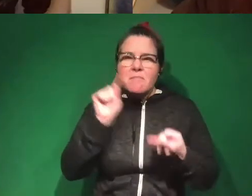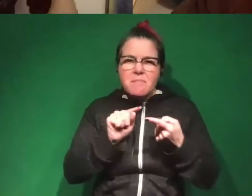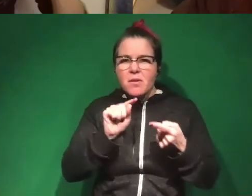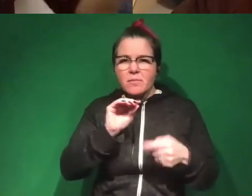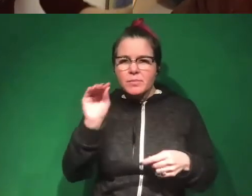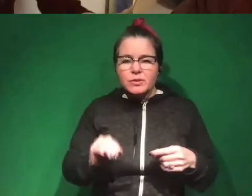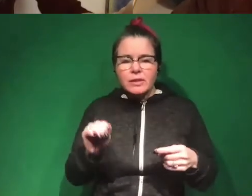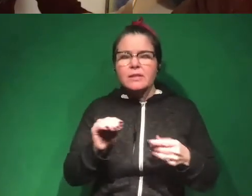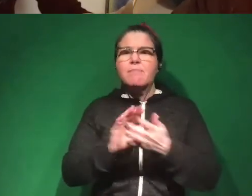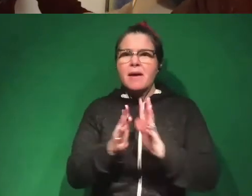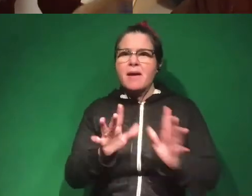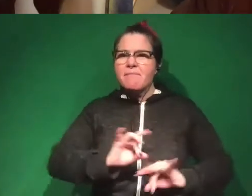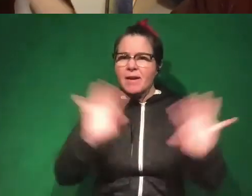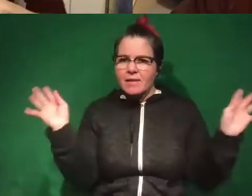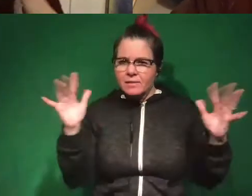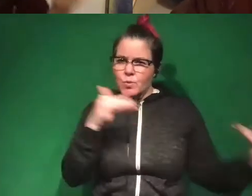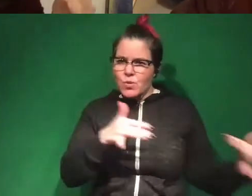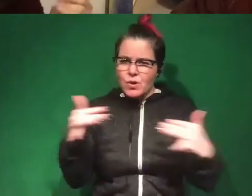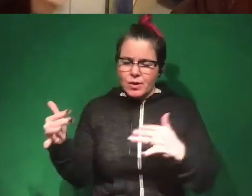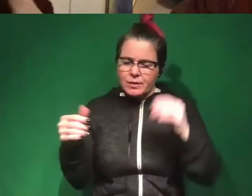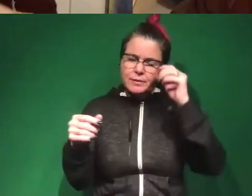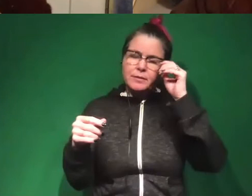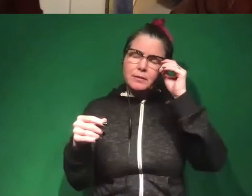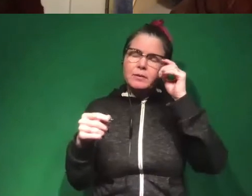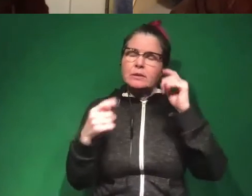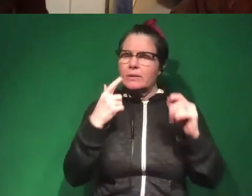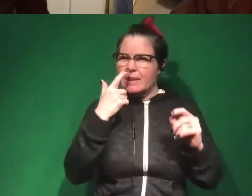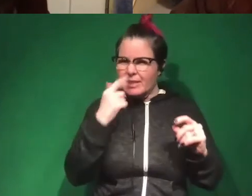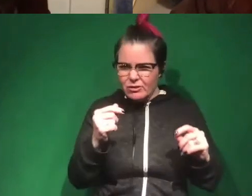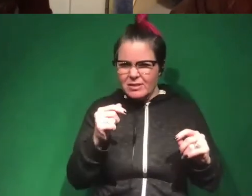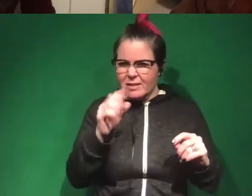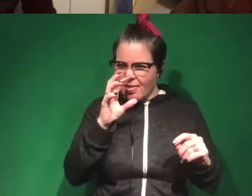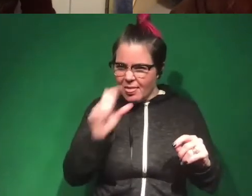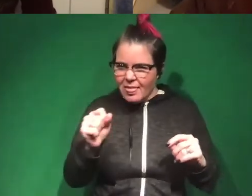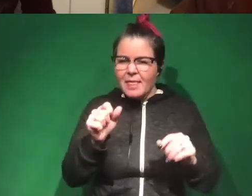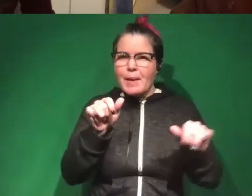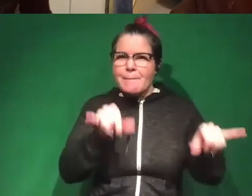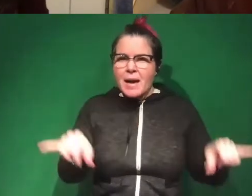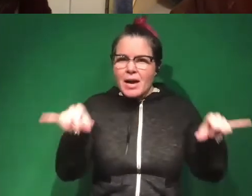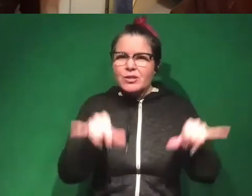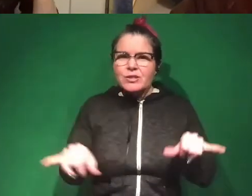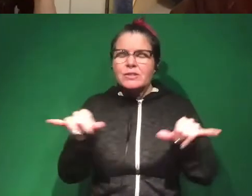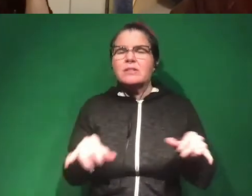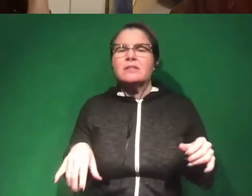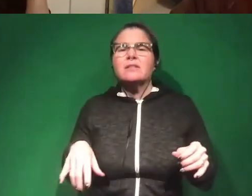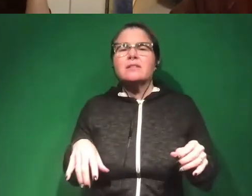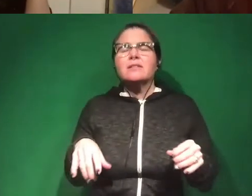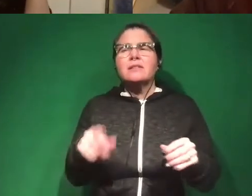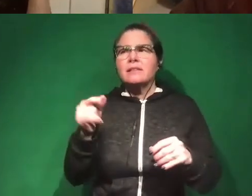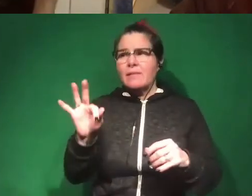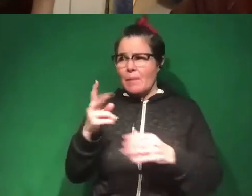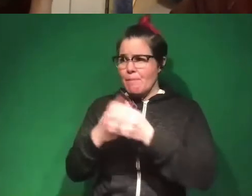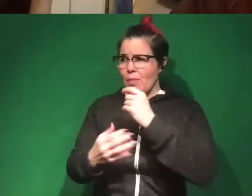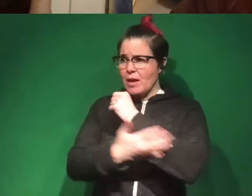turn to violence. And there's very interesting and intriguing empirical patterns out there where it turns out that if the both countries are